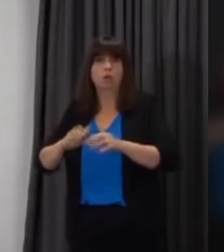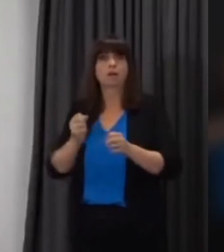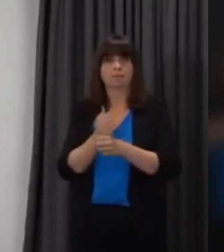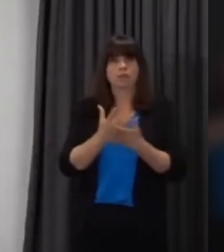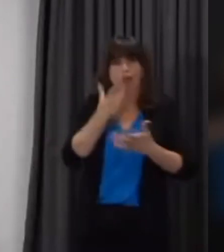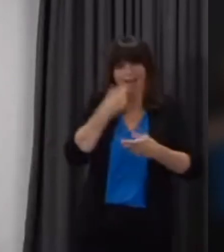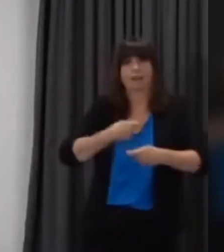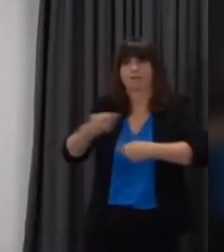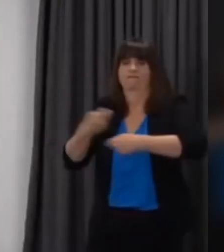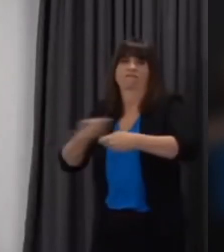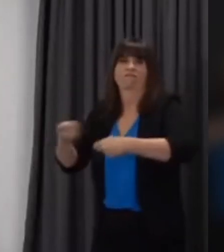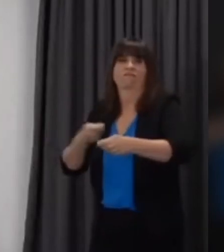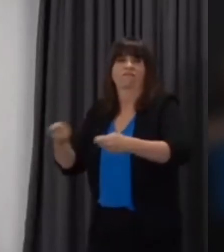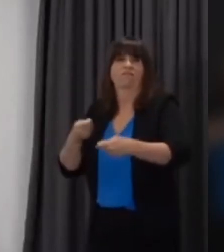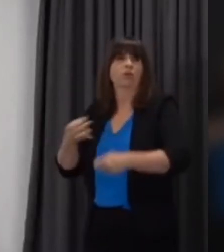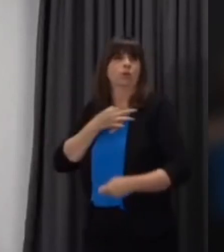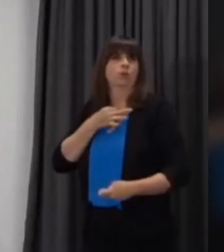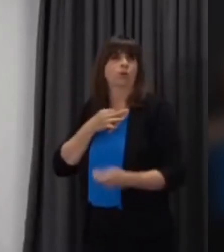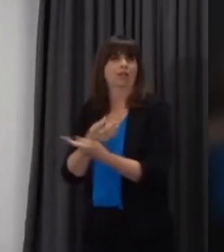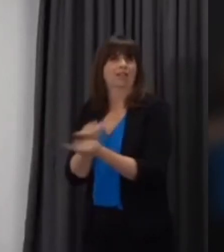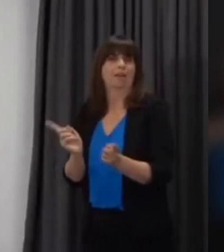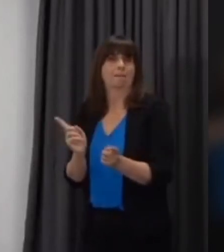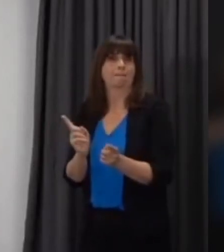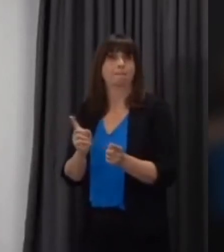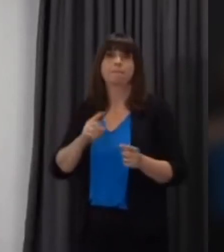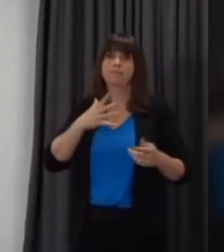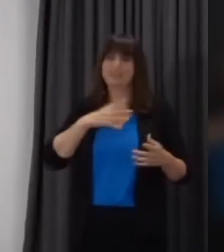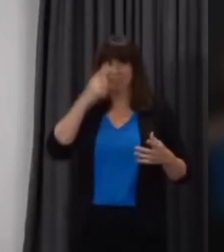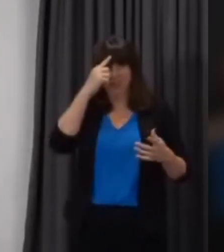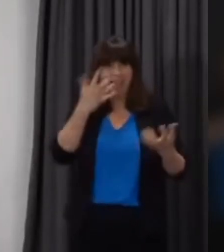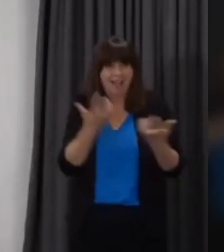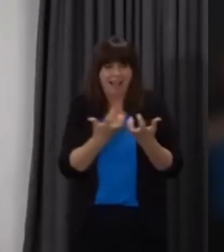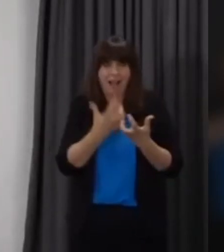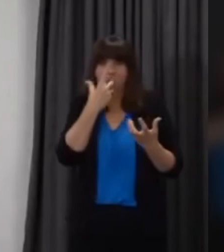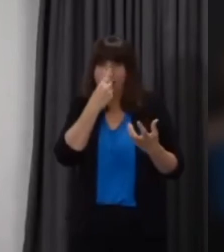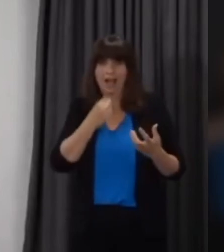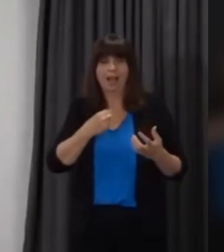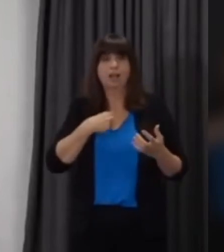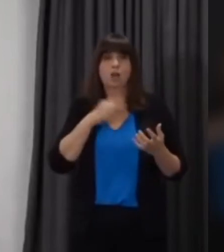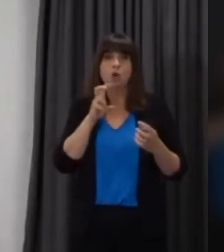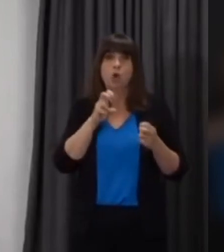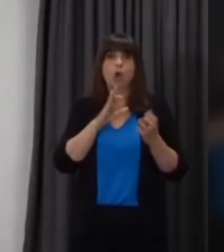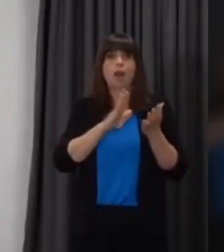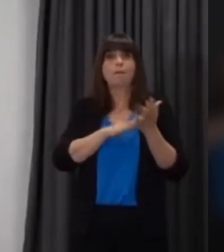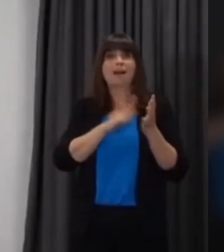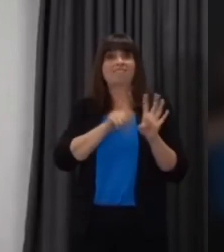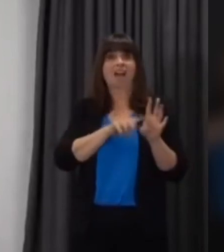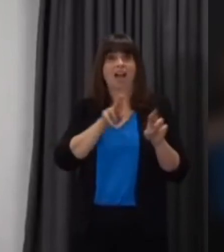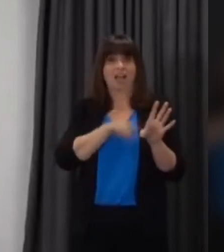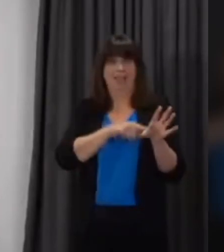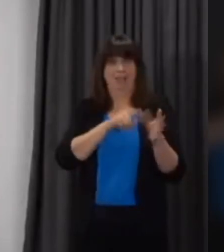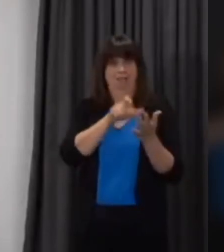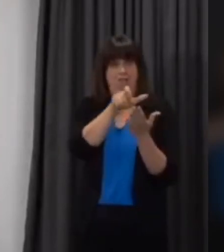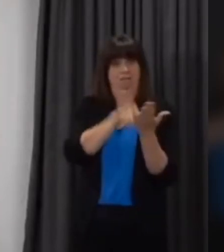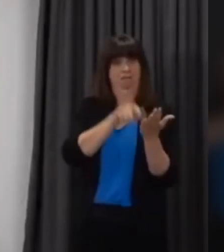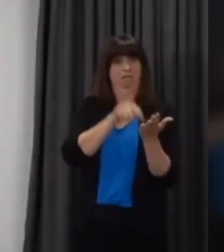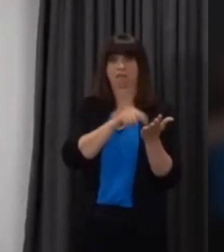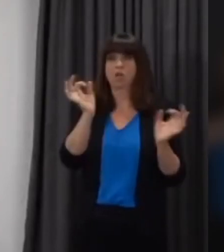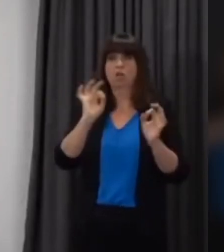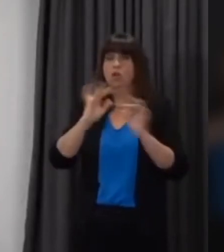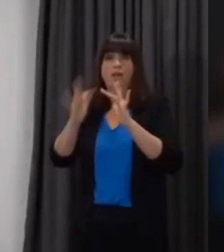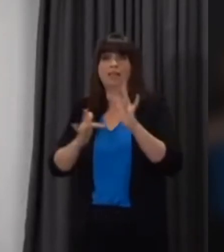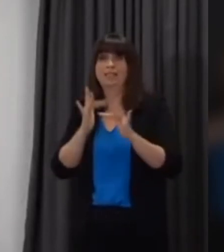also trying to tackle some of the issues around connectivity by supplying MiFi devices to children who don't have internet